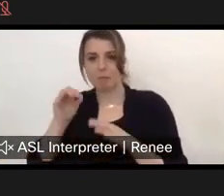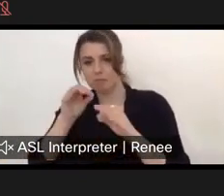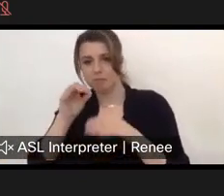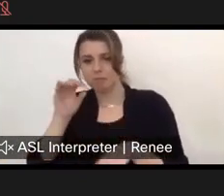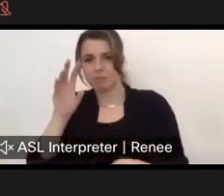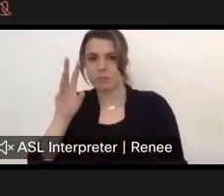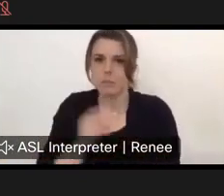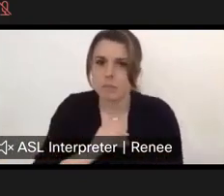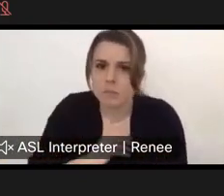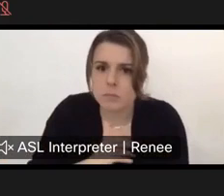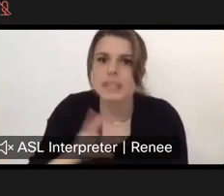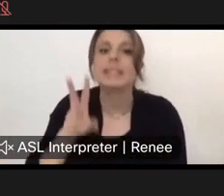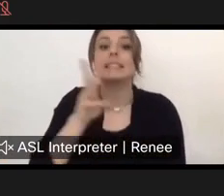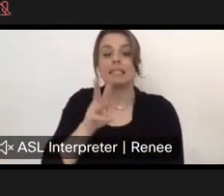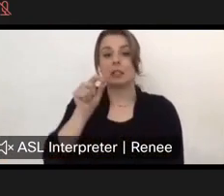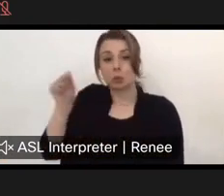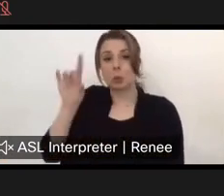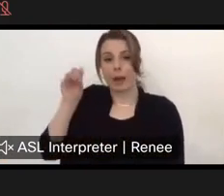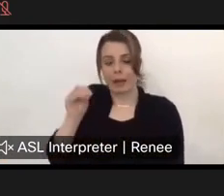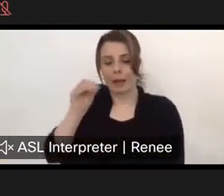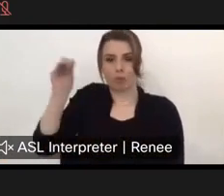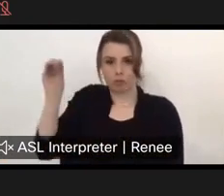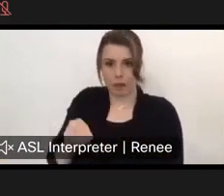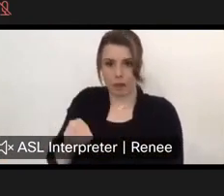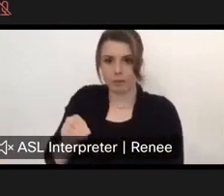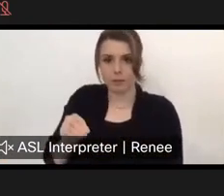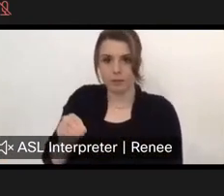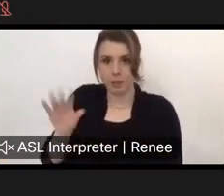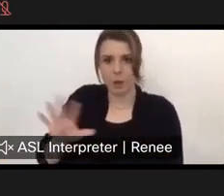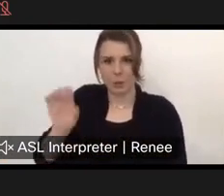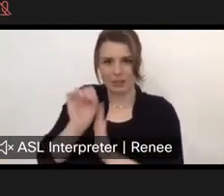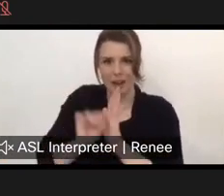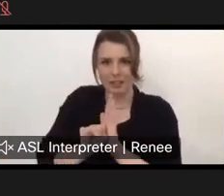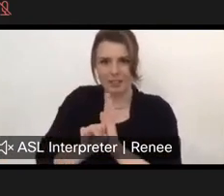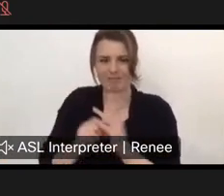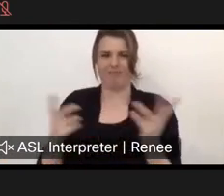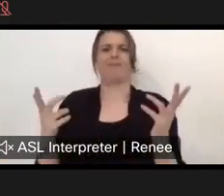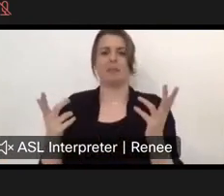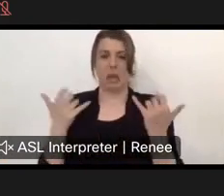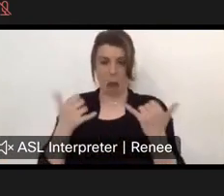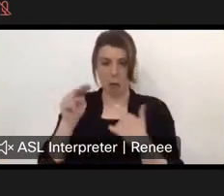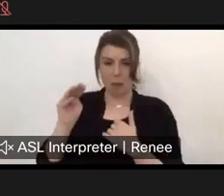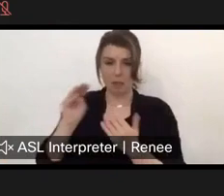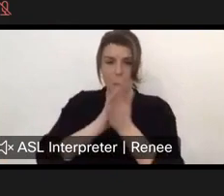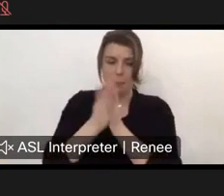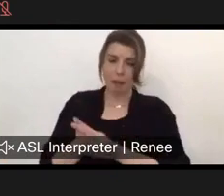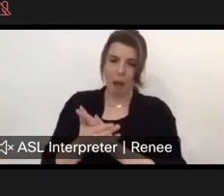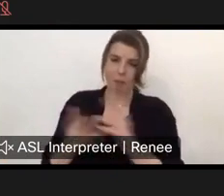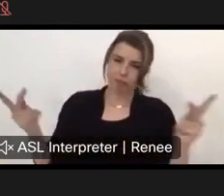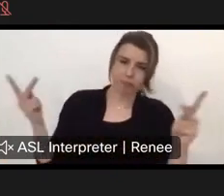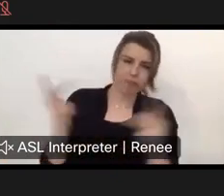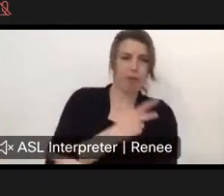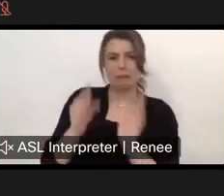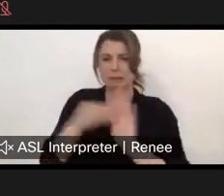This proposed camping fee wants to make New Mexico, the most expensive state to go camping in per household